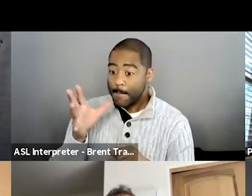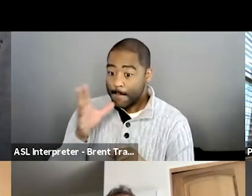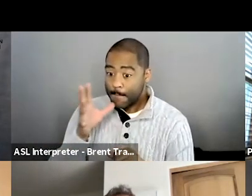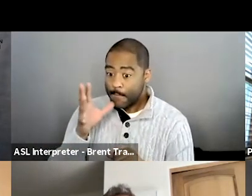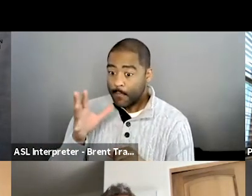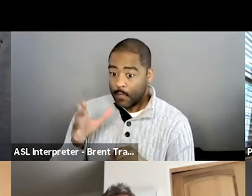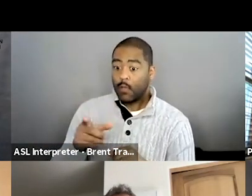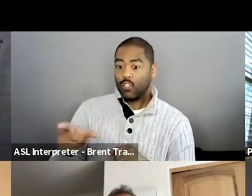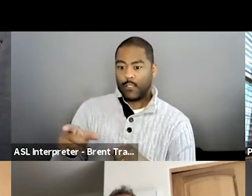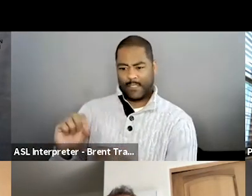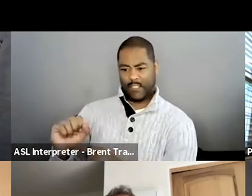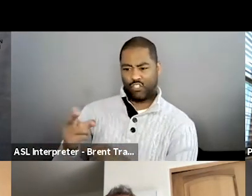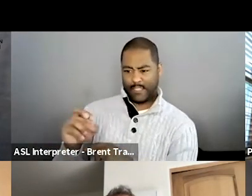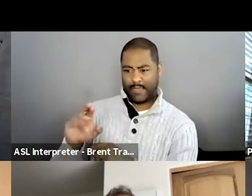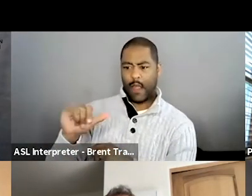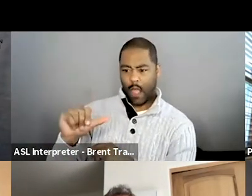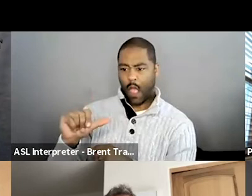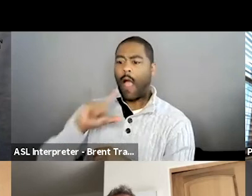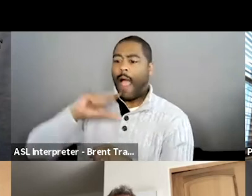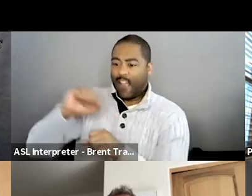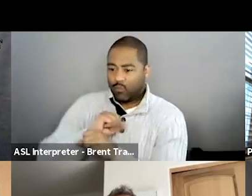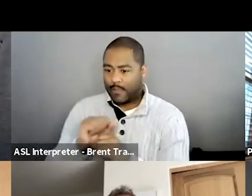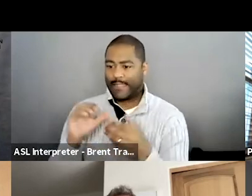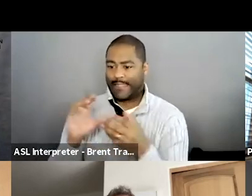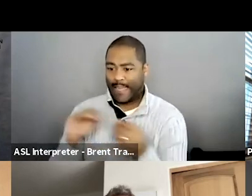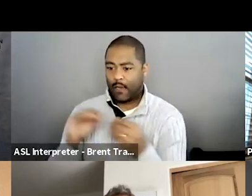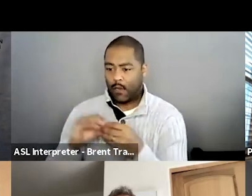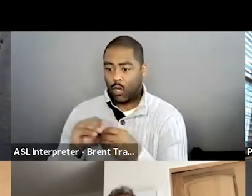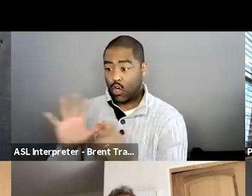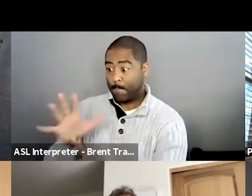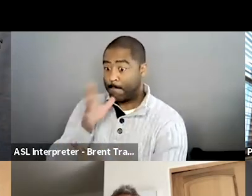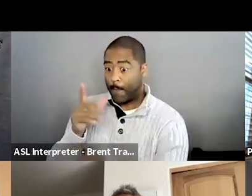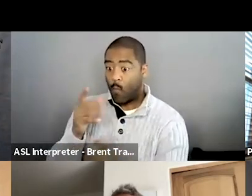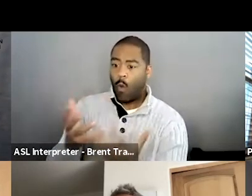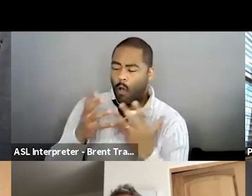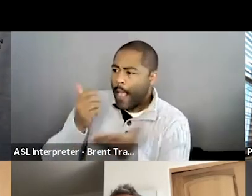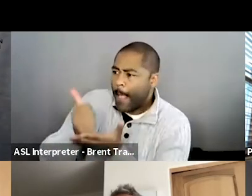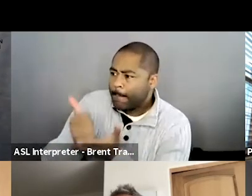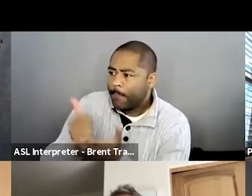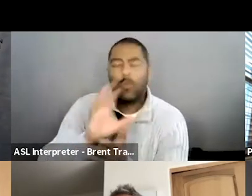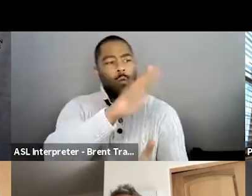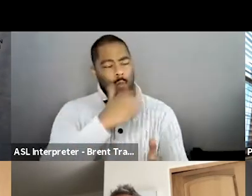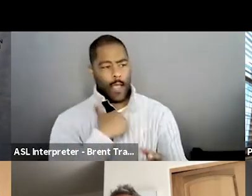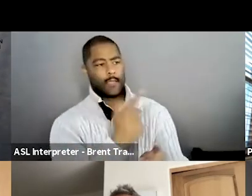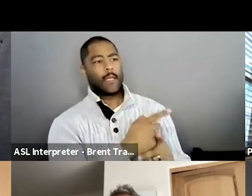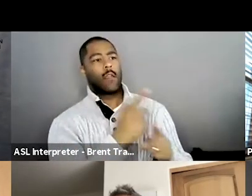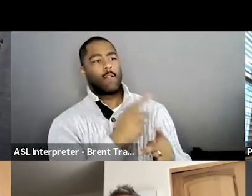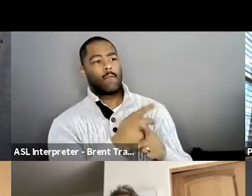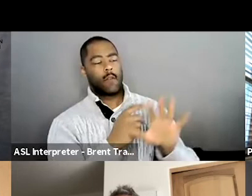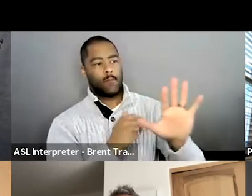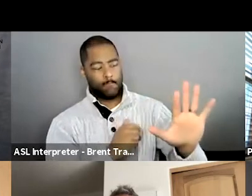like, I got this, I can handle it. I'm going to take care of it when her mom wanted to come out and help. And, and I think that was a really, um,